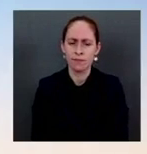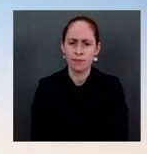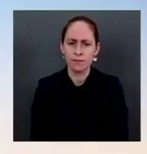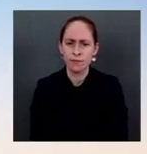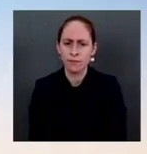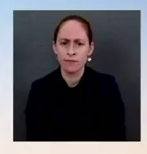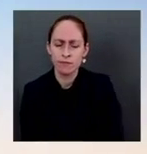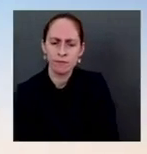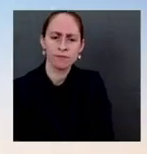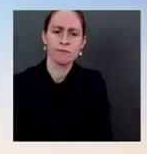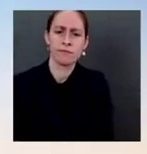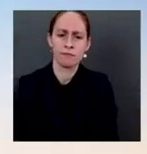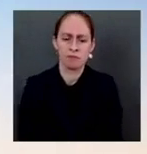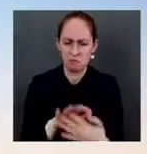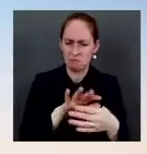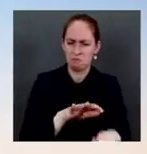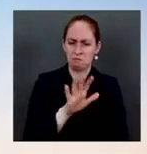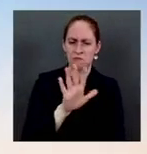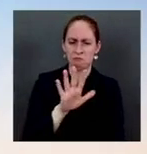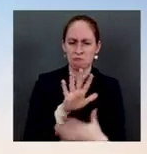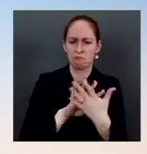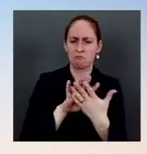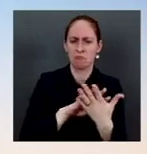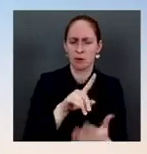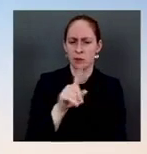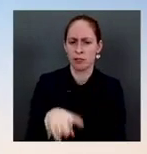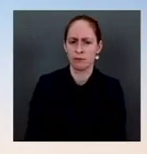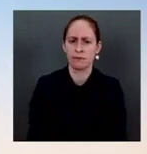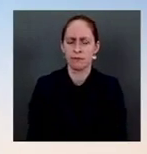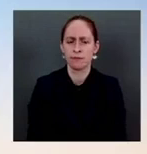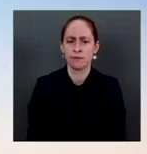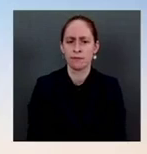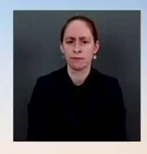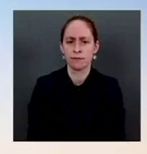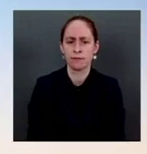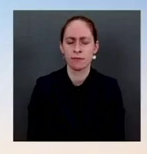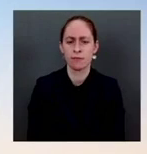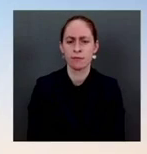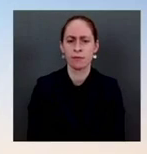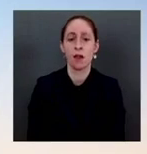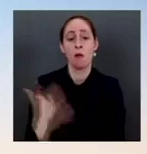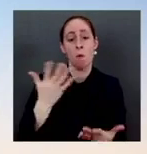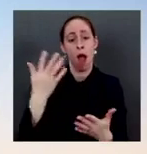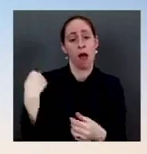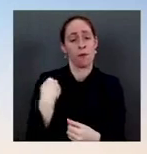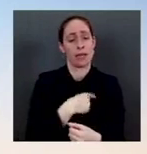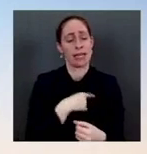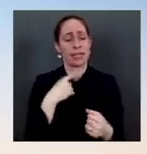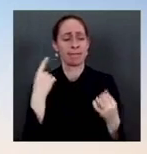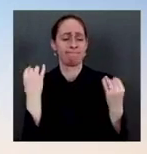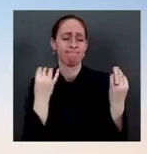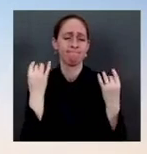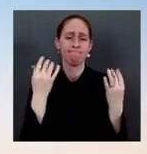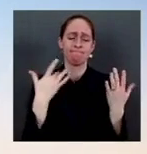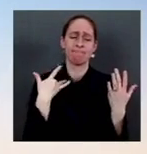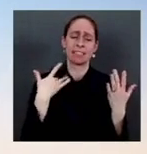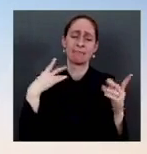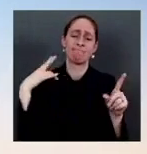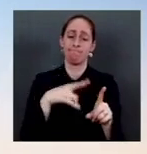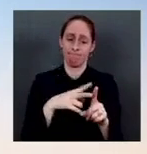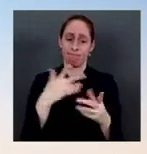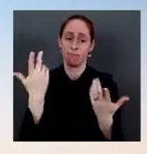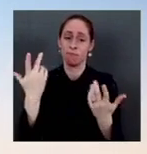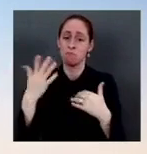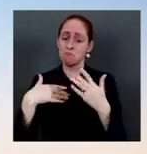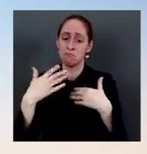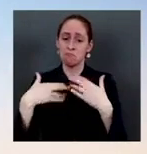we believe the private sector and the international community should oppose the PRC's weaponizing of its markets to stifle support for human